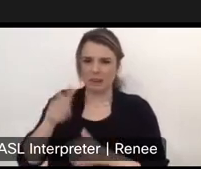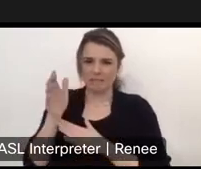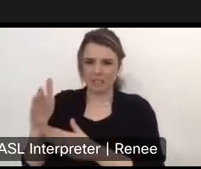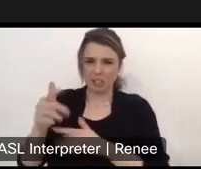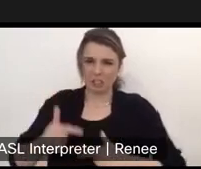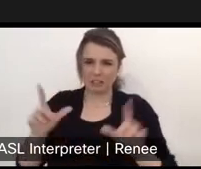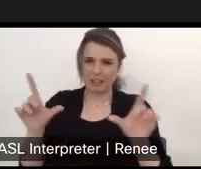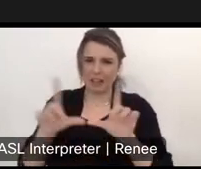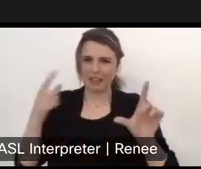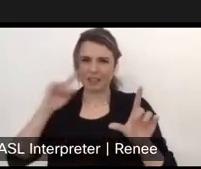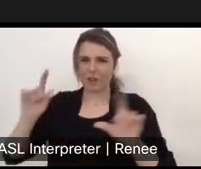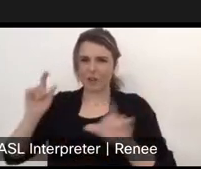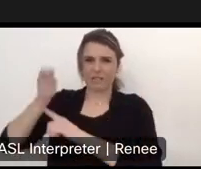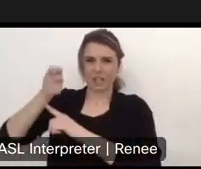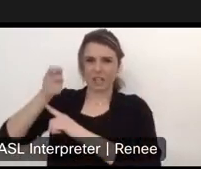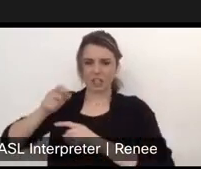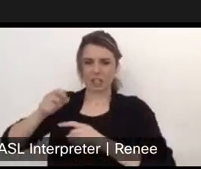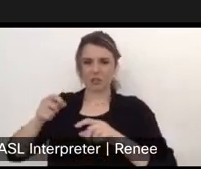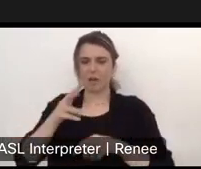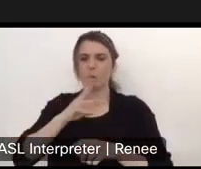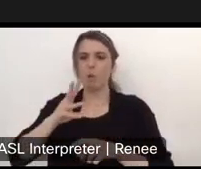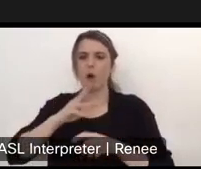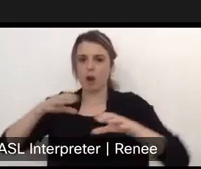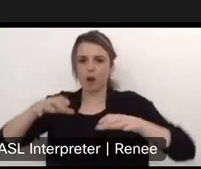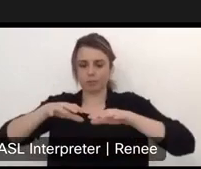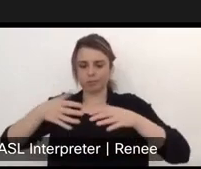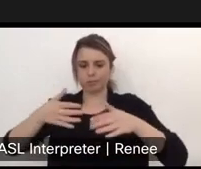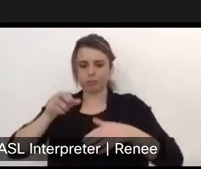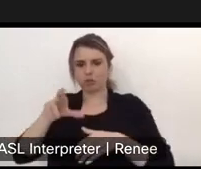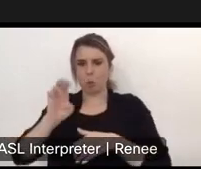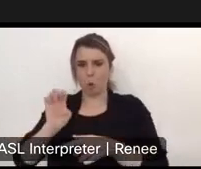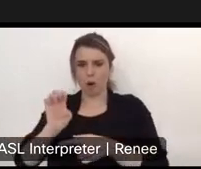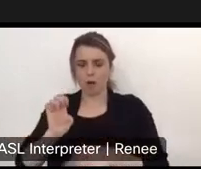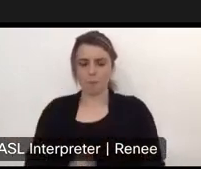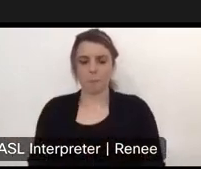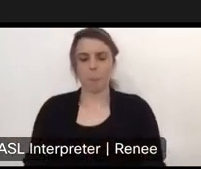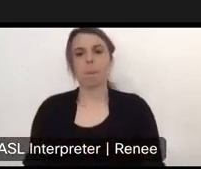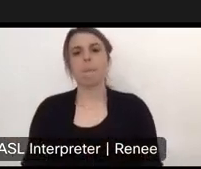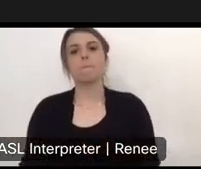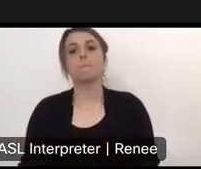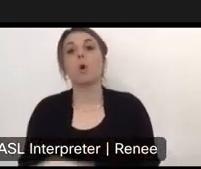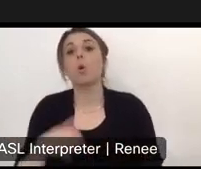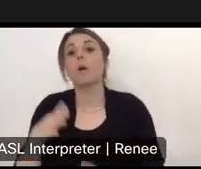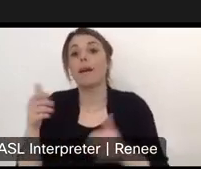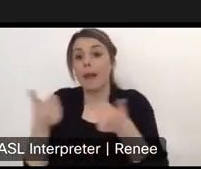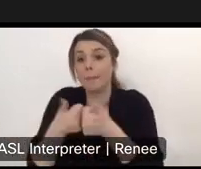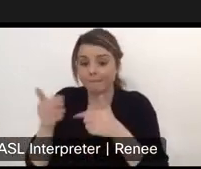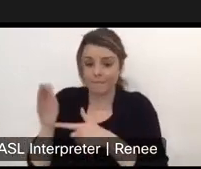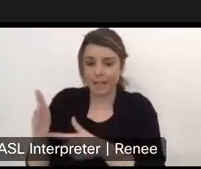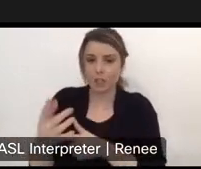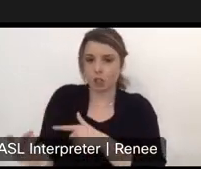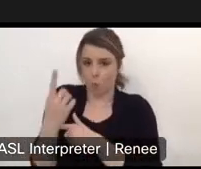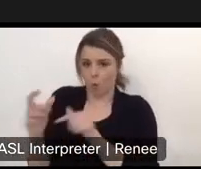So, um, New Mexico, um, Texas state parks is. Their game and fish and parks are 1 agency.